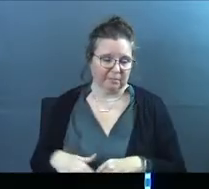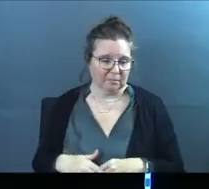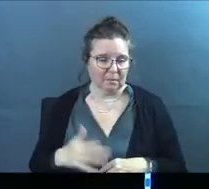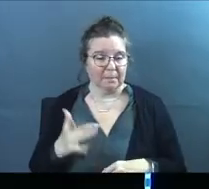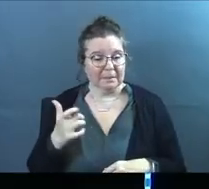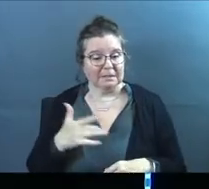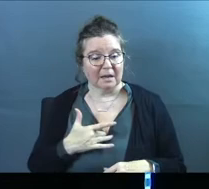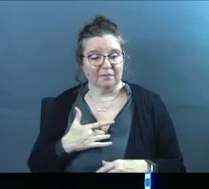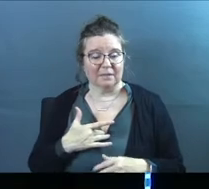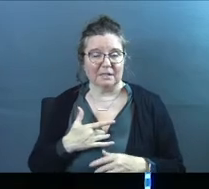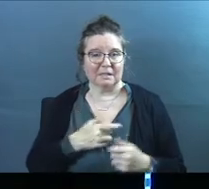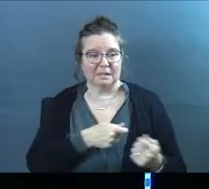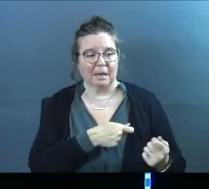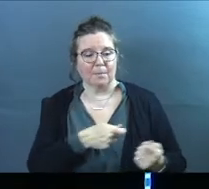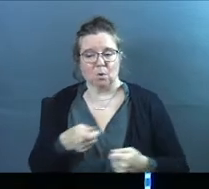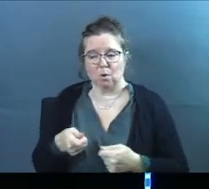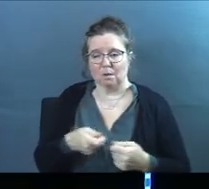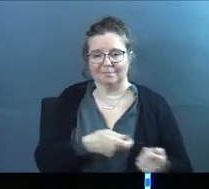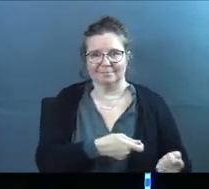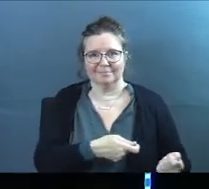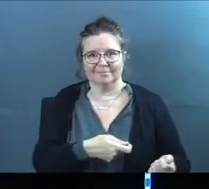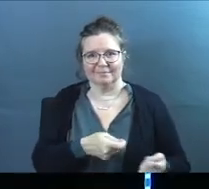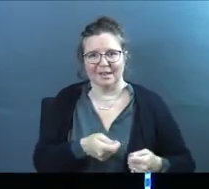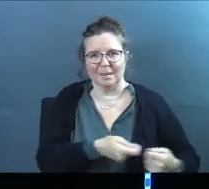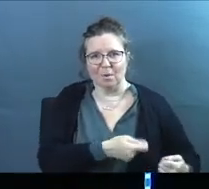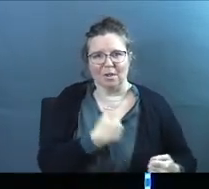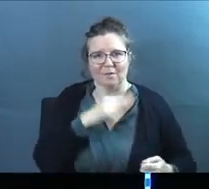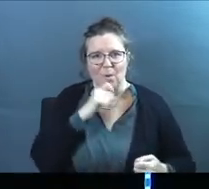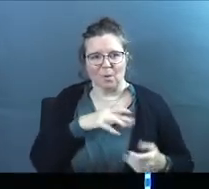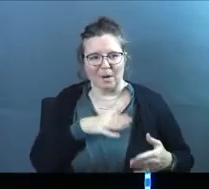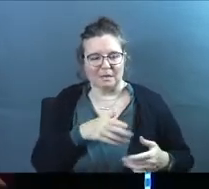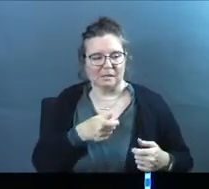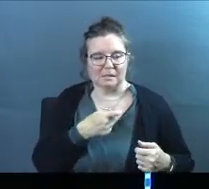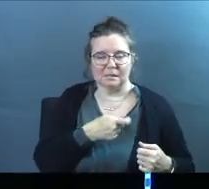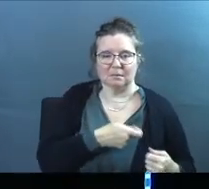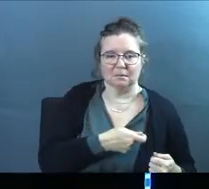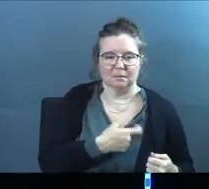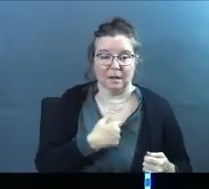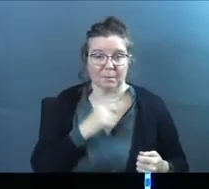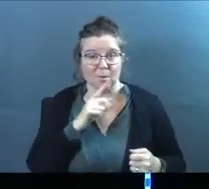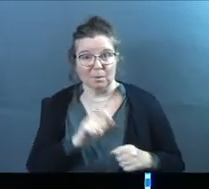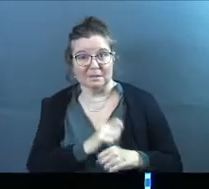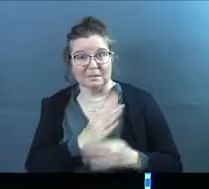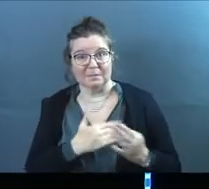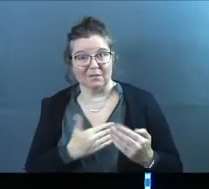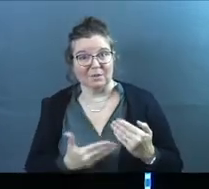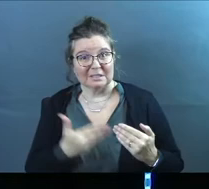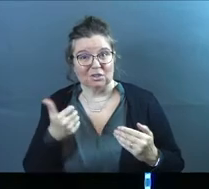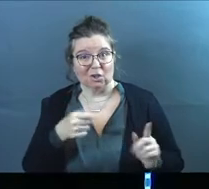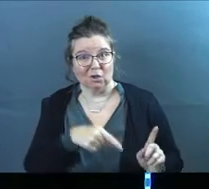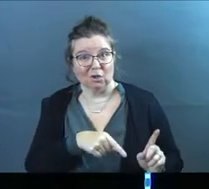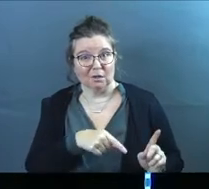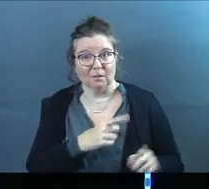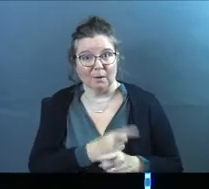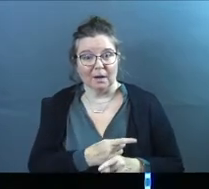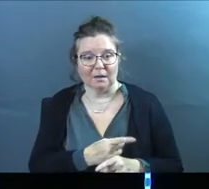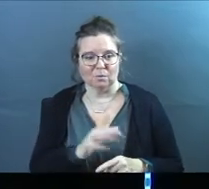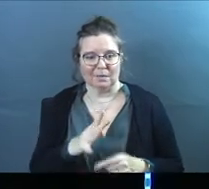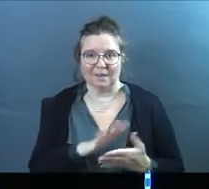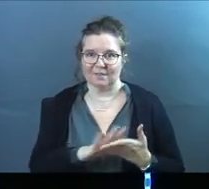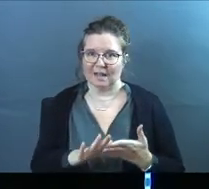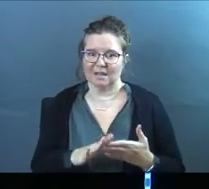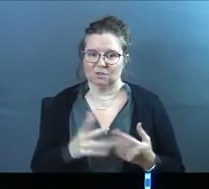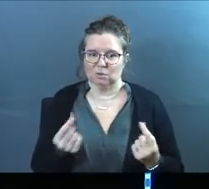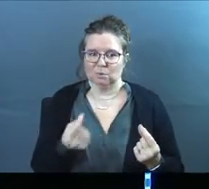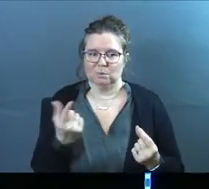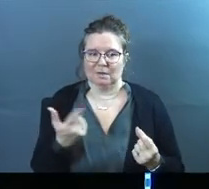Because I feel the pool of the old ways. My choices I was making before, back in my life, I'll be real. Some of that stuff was easier, right? It was kind of